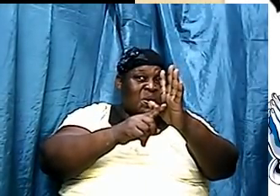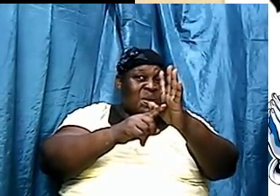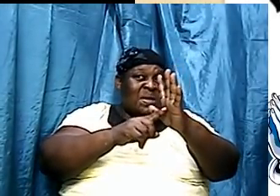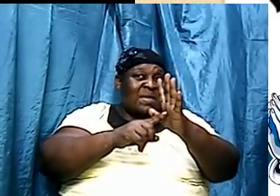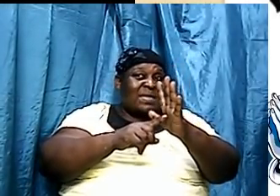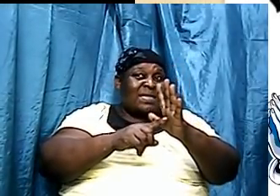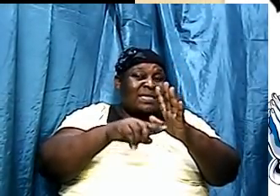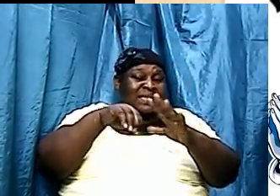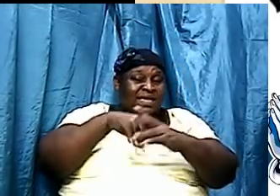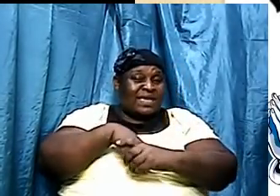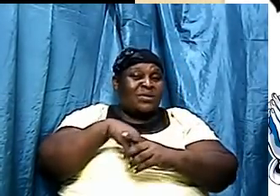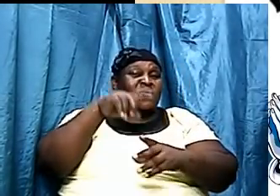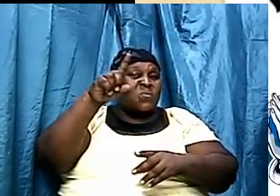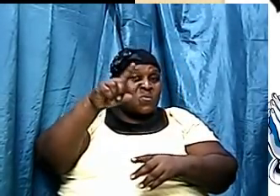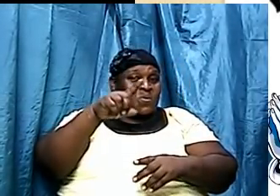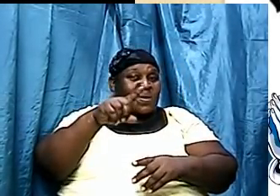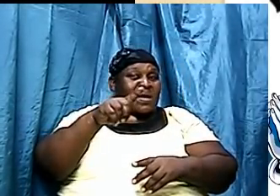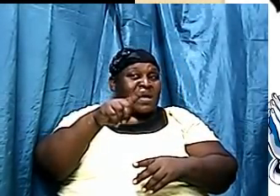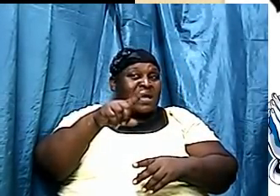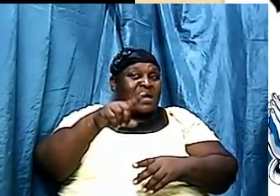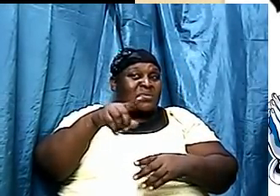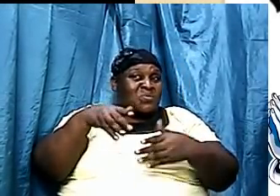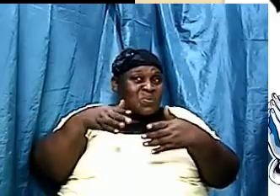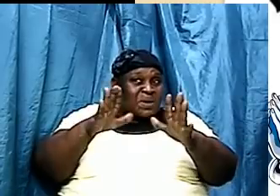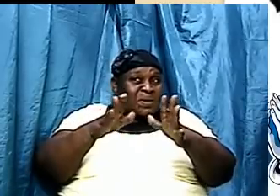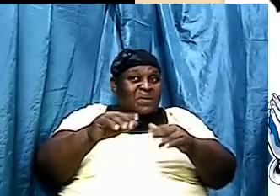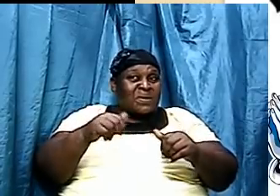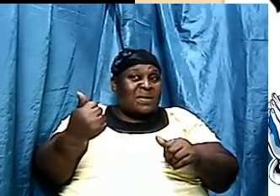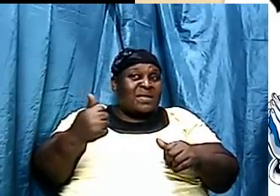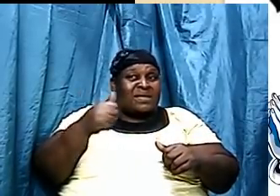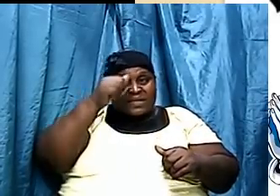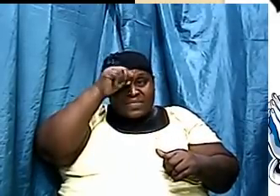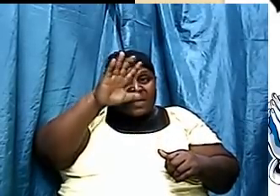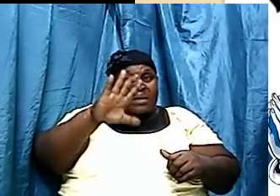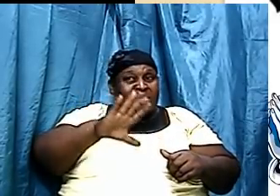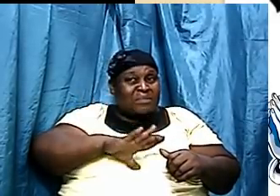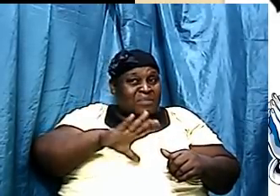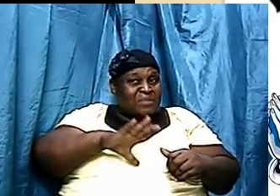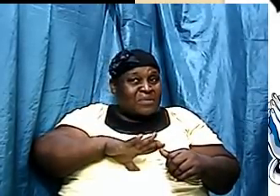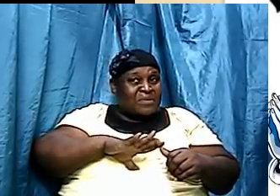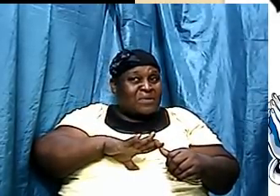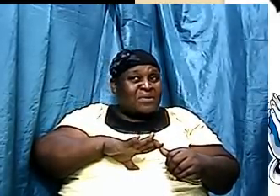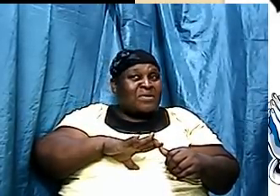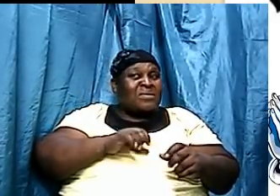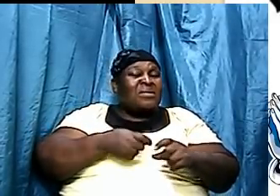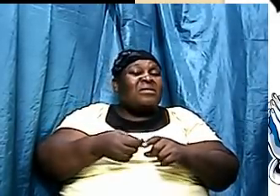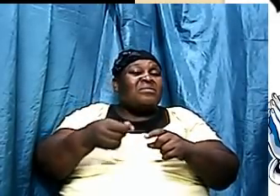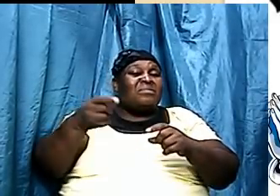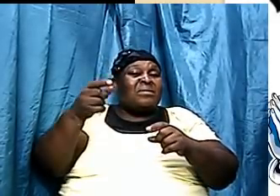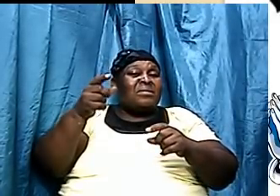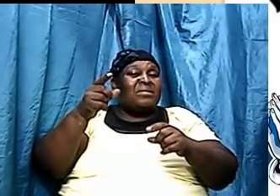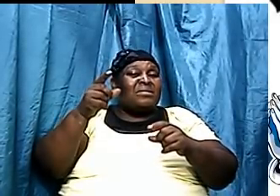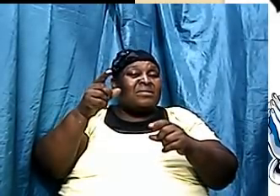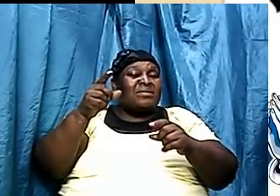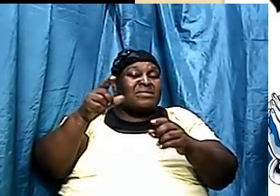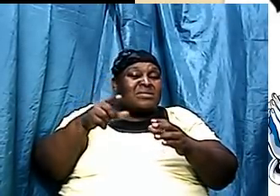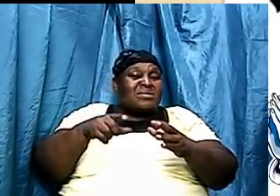in one form or the other that man evolved from a lesser form to a greater form